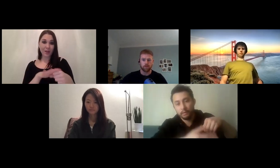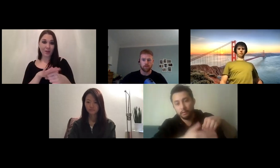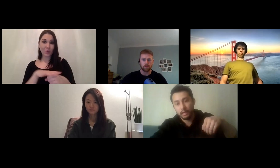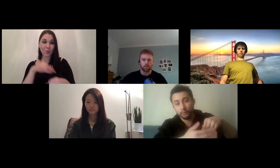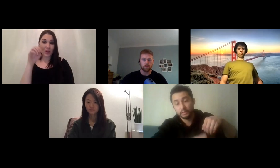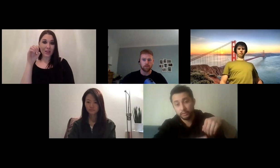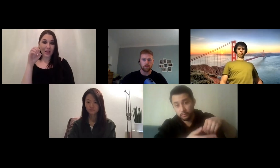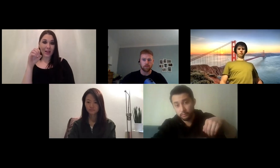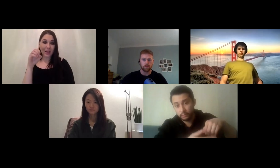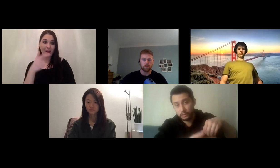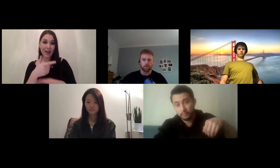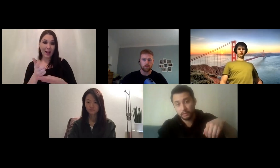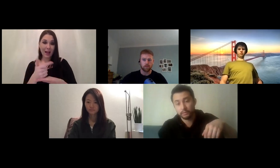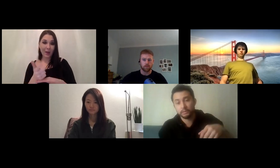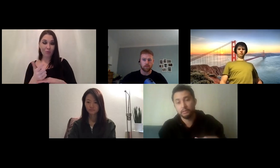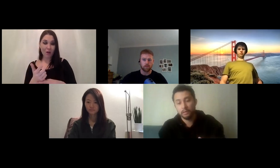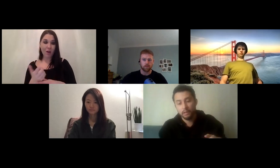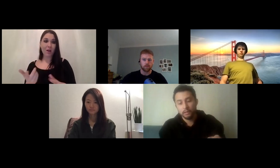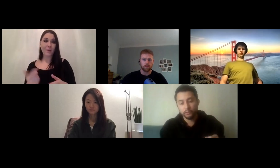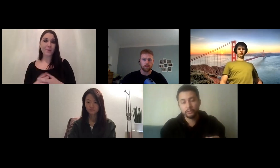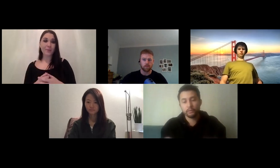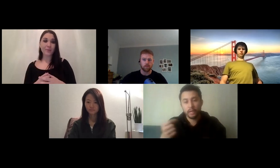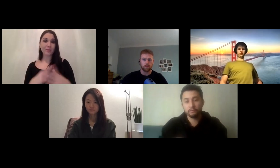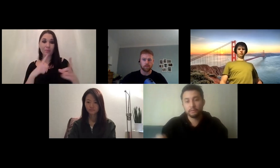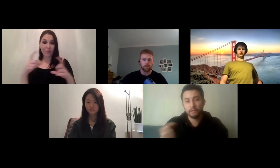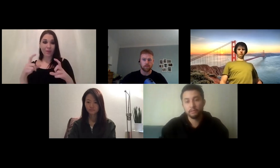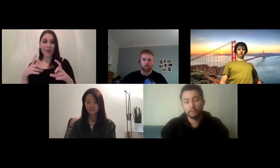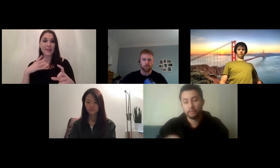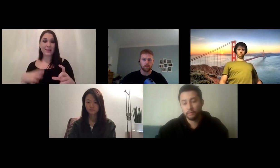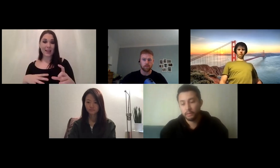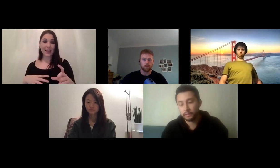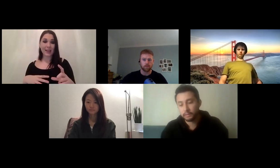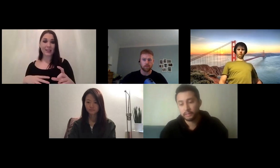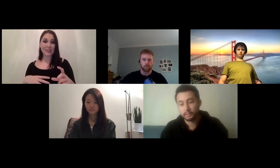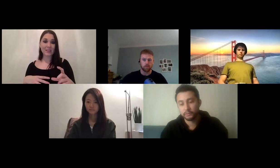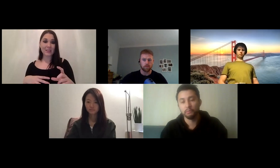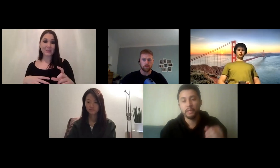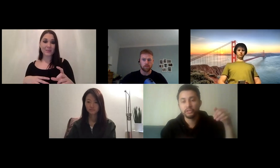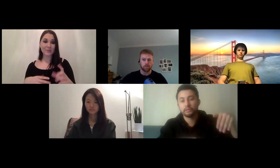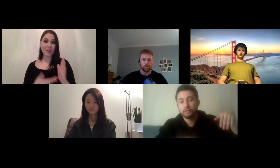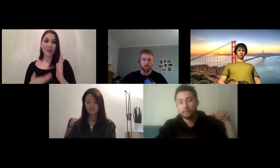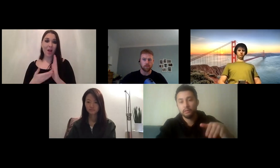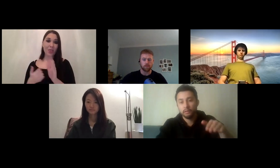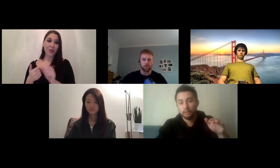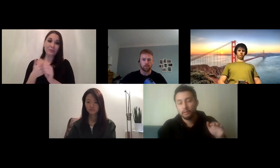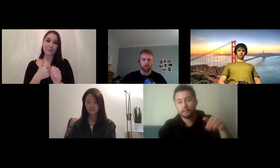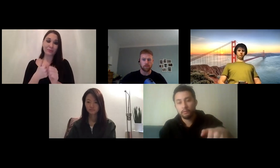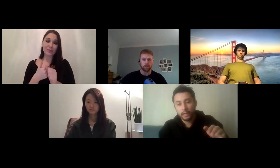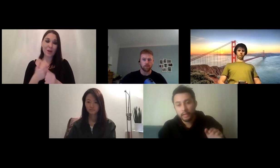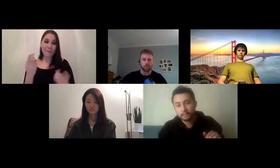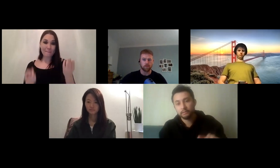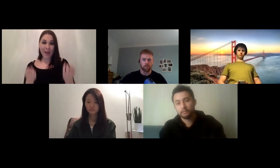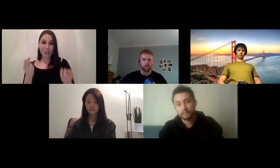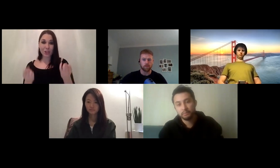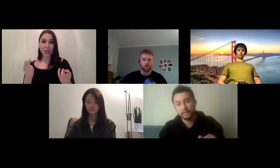acquisition with the image acquisition you need to count on another system to measure the